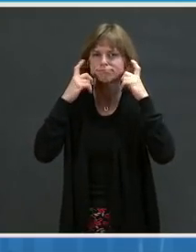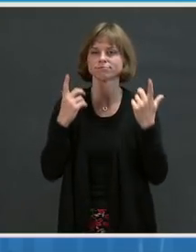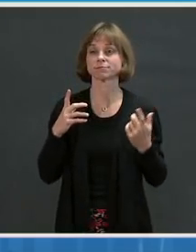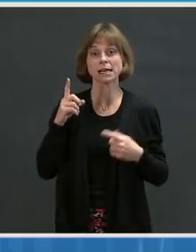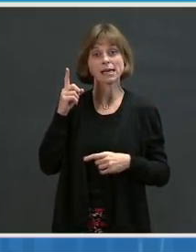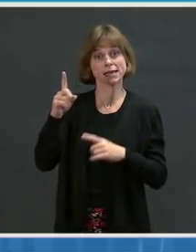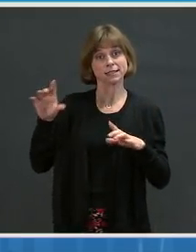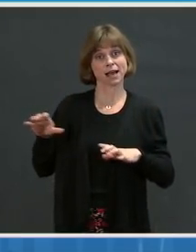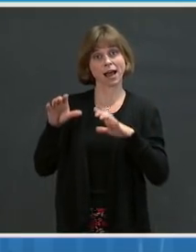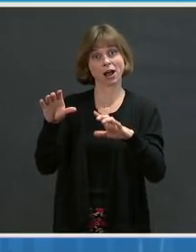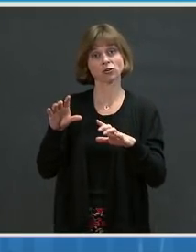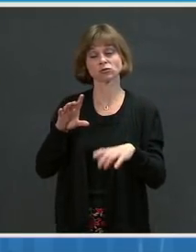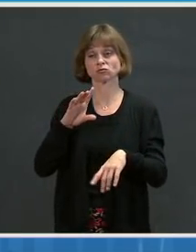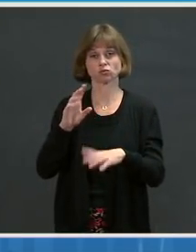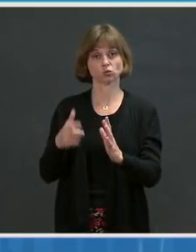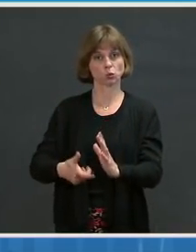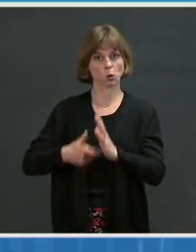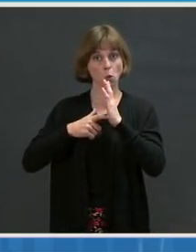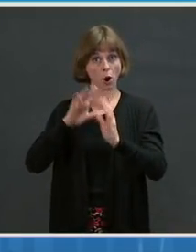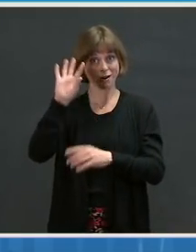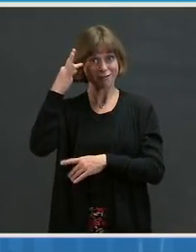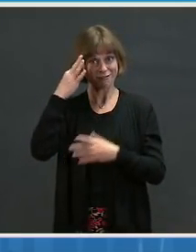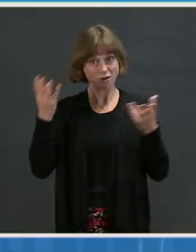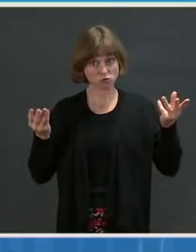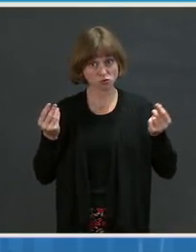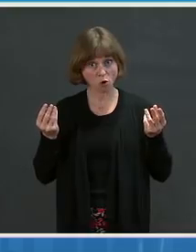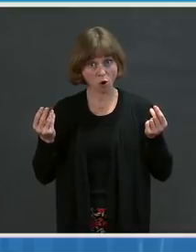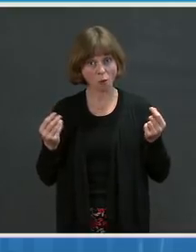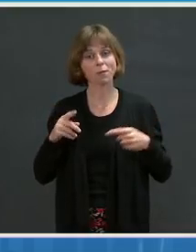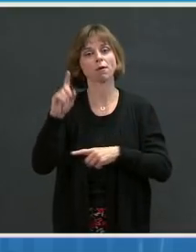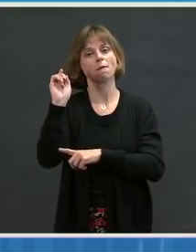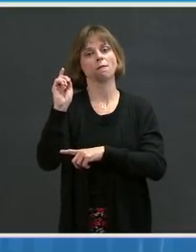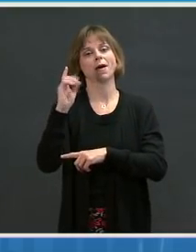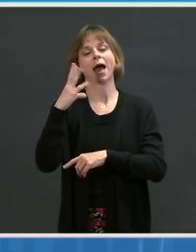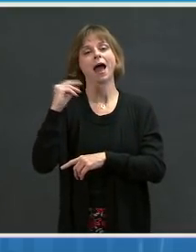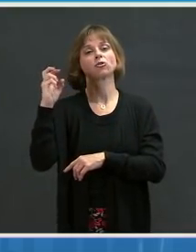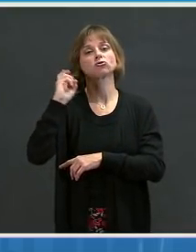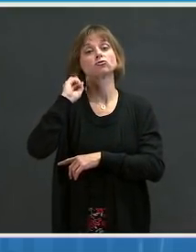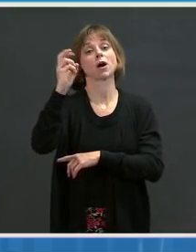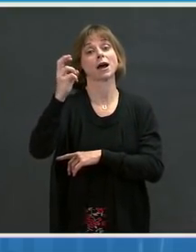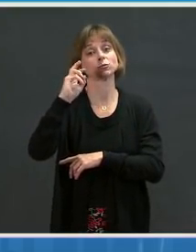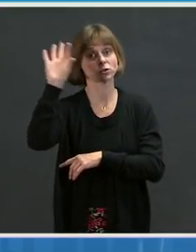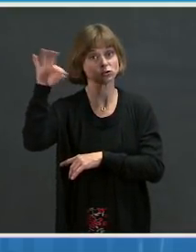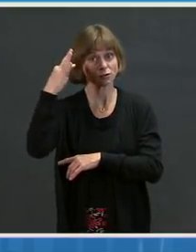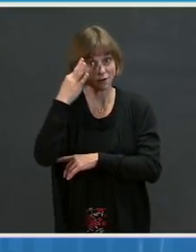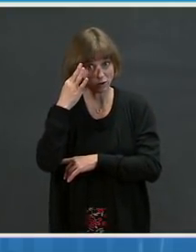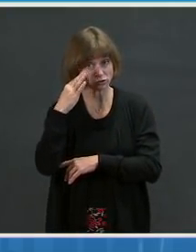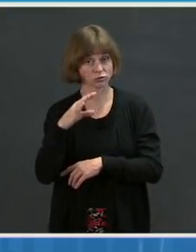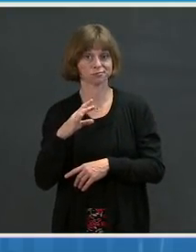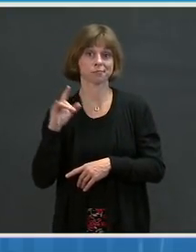buildings, on federal lands, and on public transportation like planes, trains, and buses.